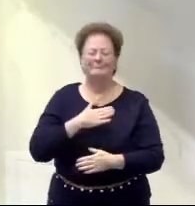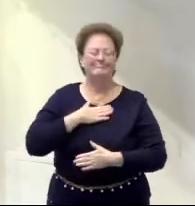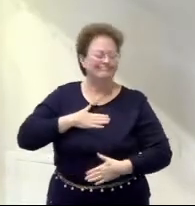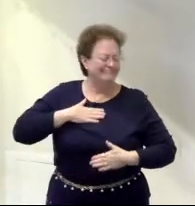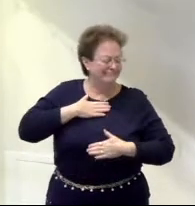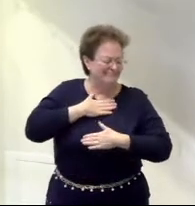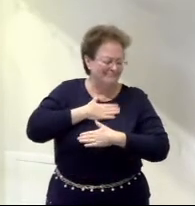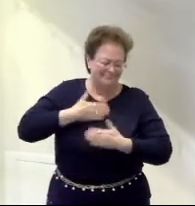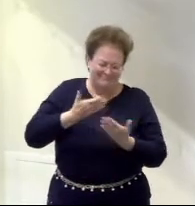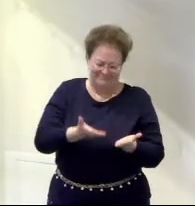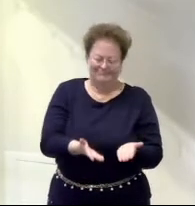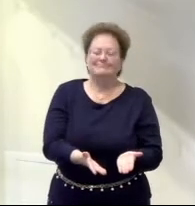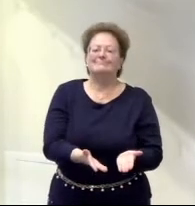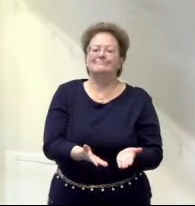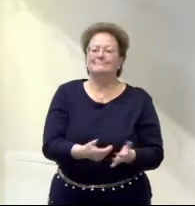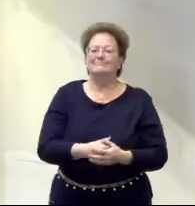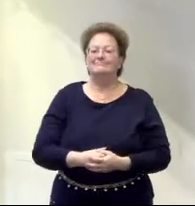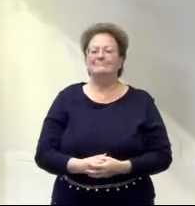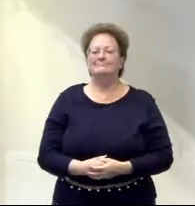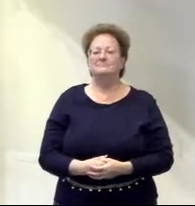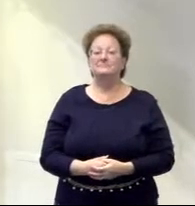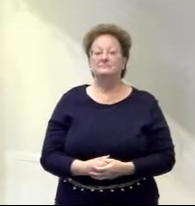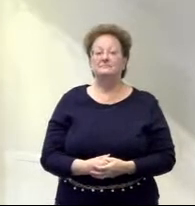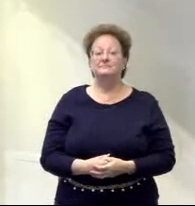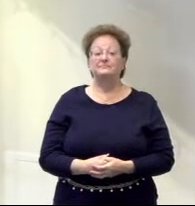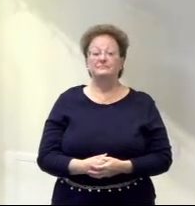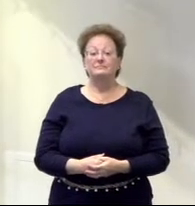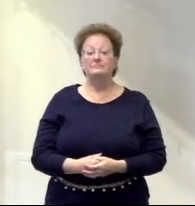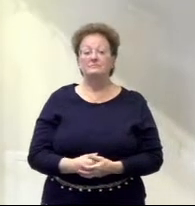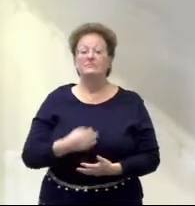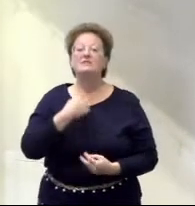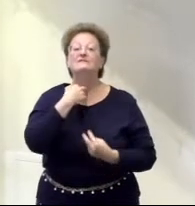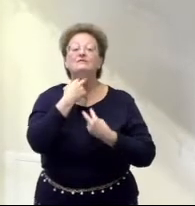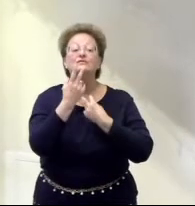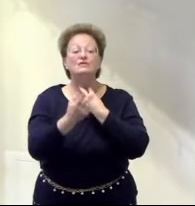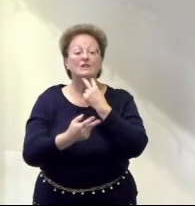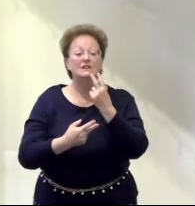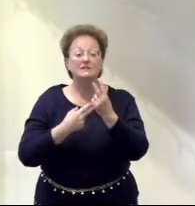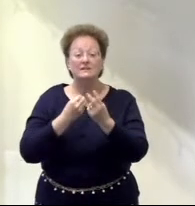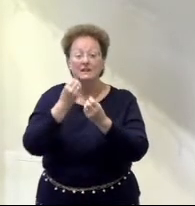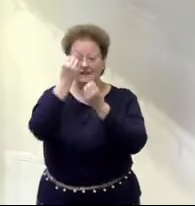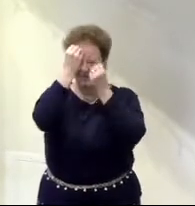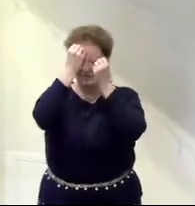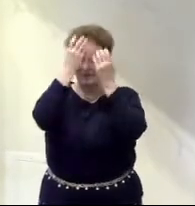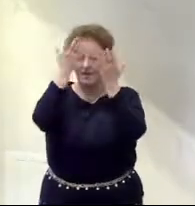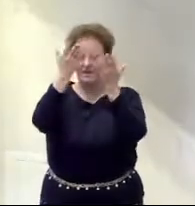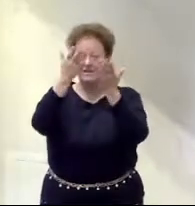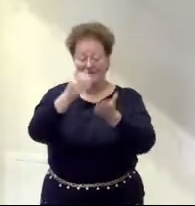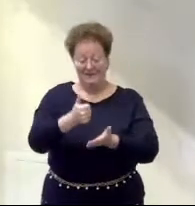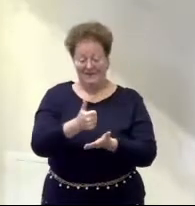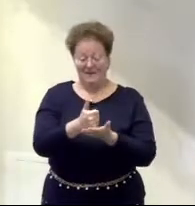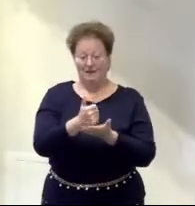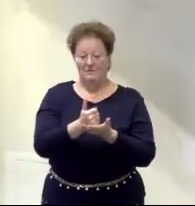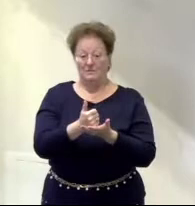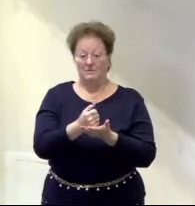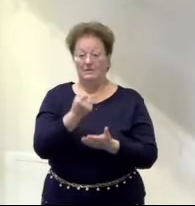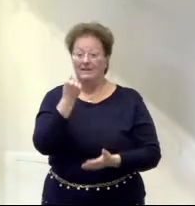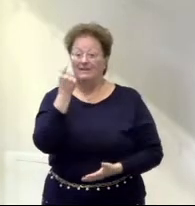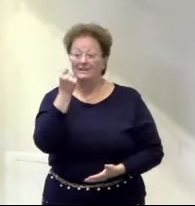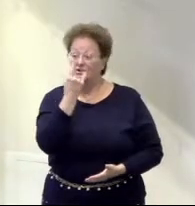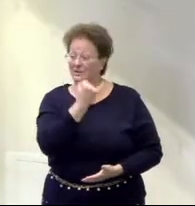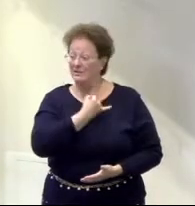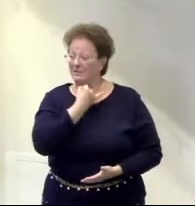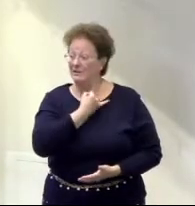I'm well pleased. Do you see how the voice of the heavenly father is helping us to understand the identity of